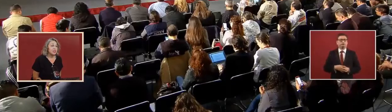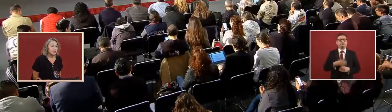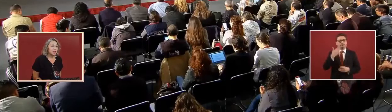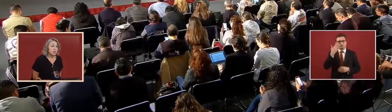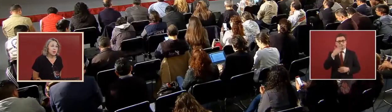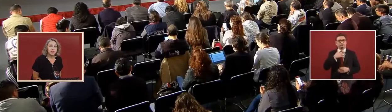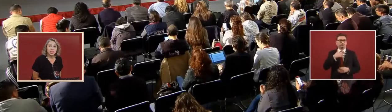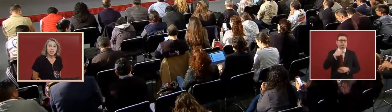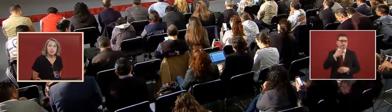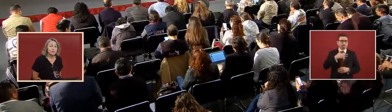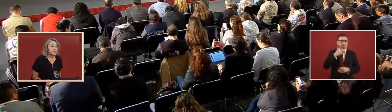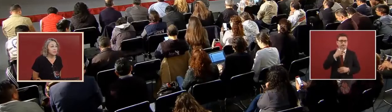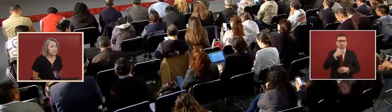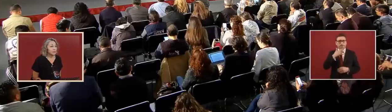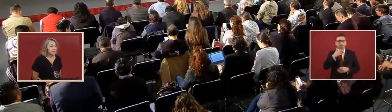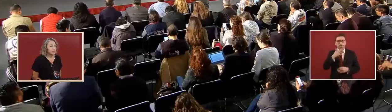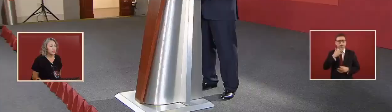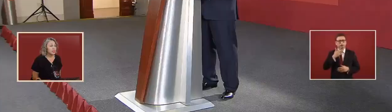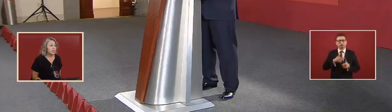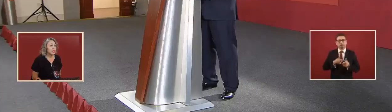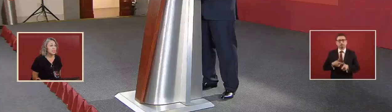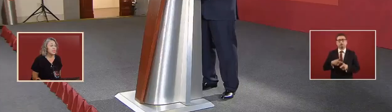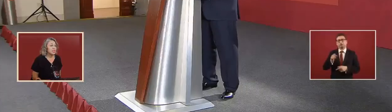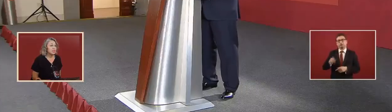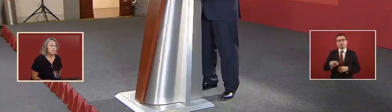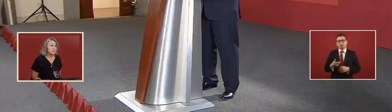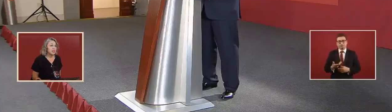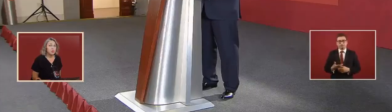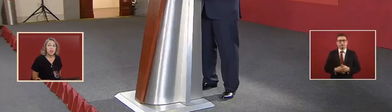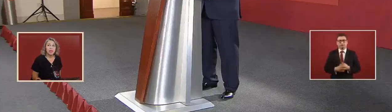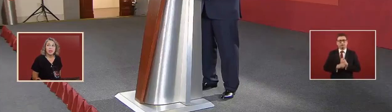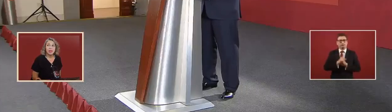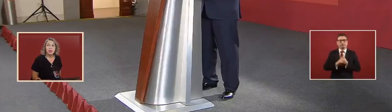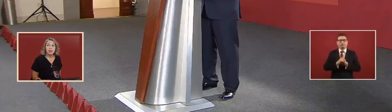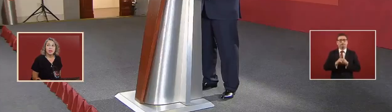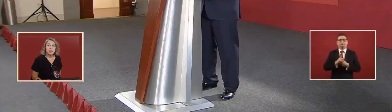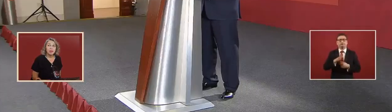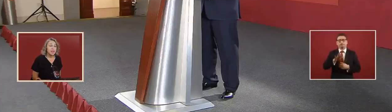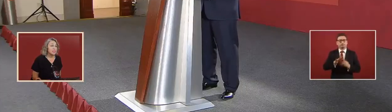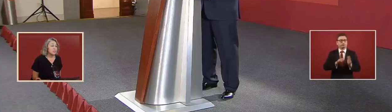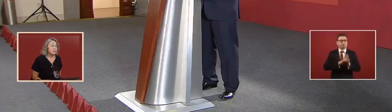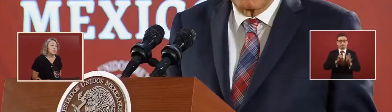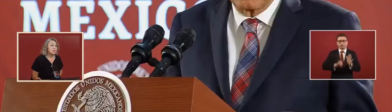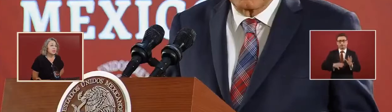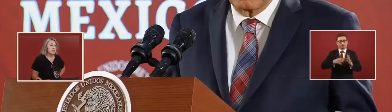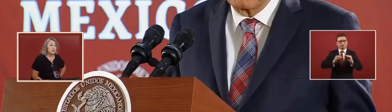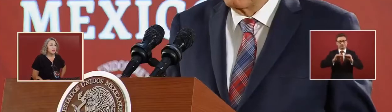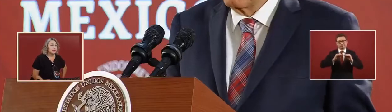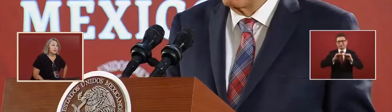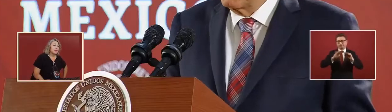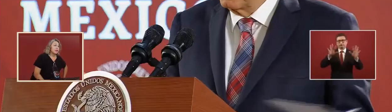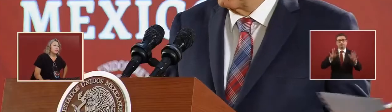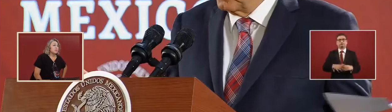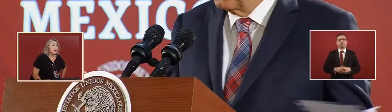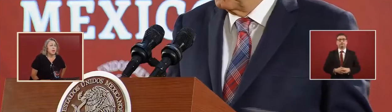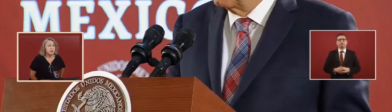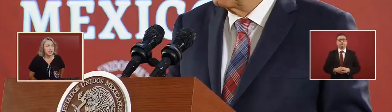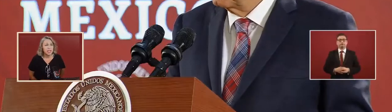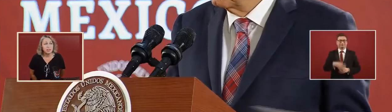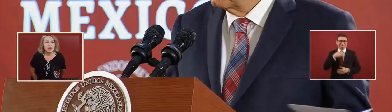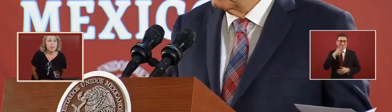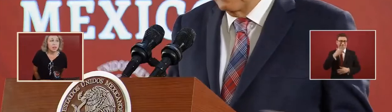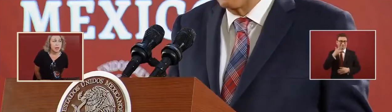they continued the same way it's the most clear example of